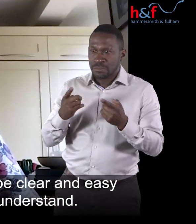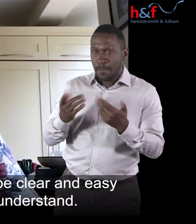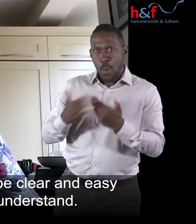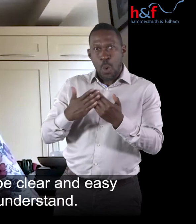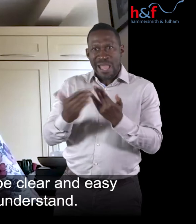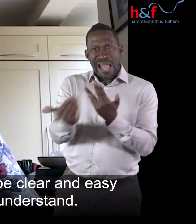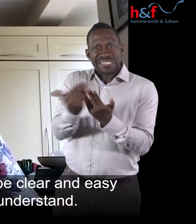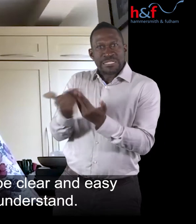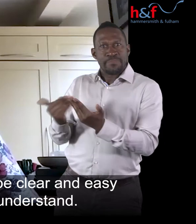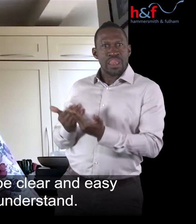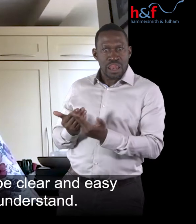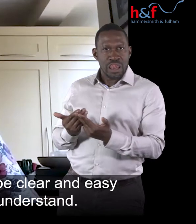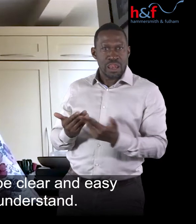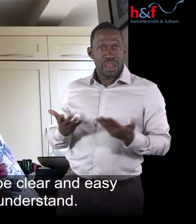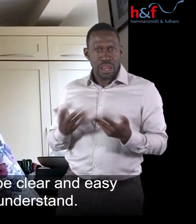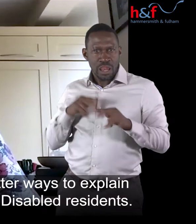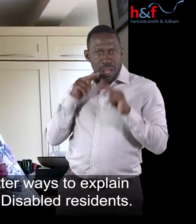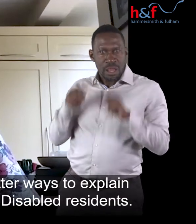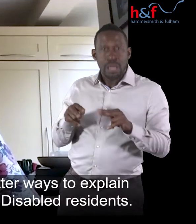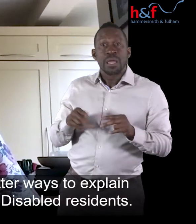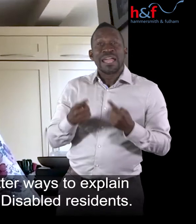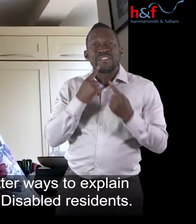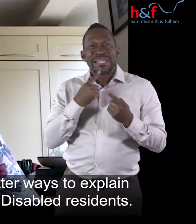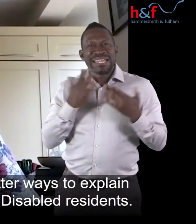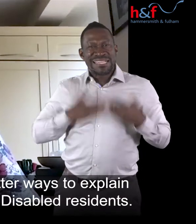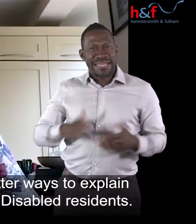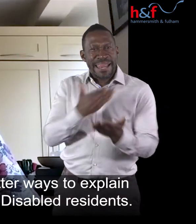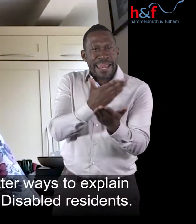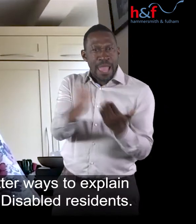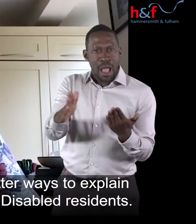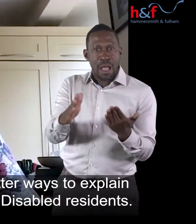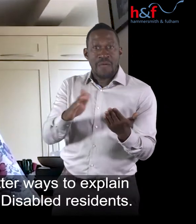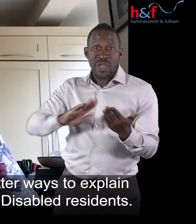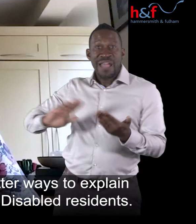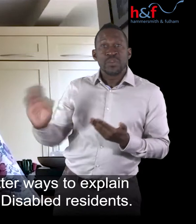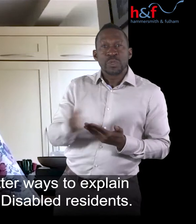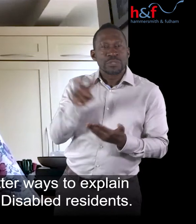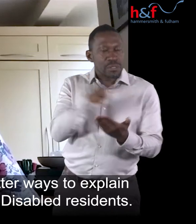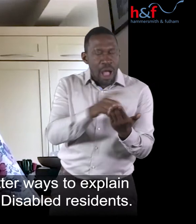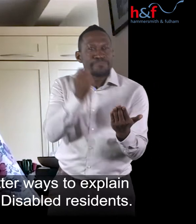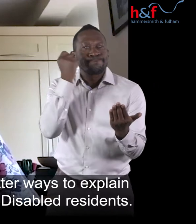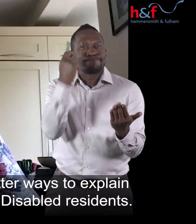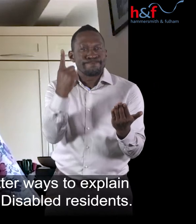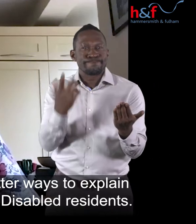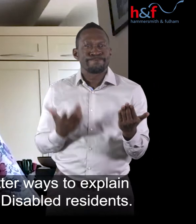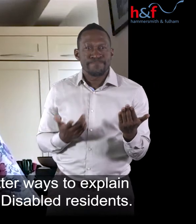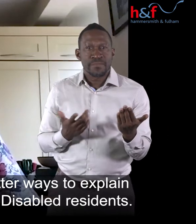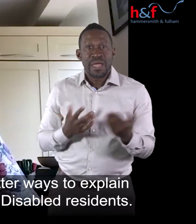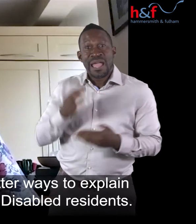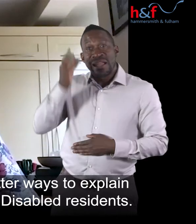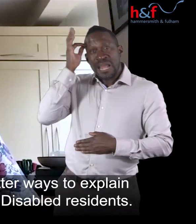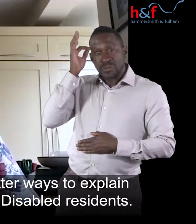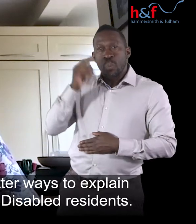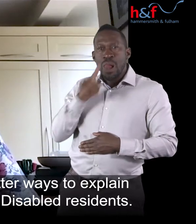easy for everyone to understand. The Council will find better ways to explain services they provide for